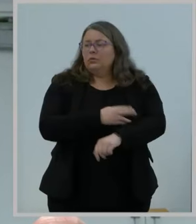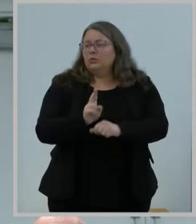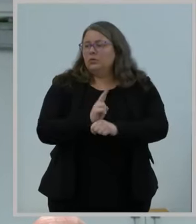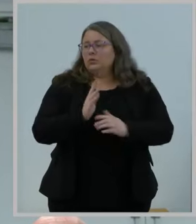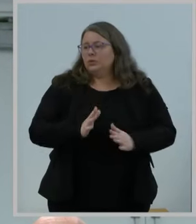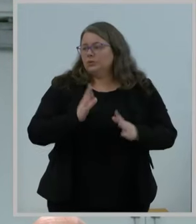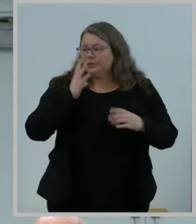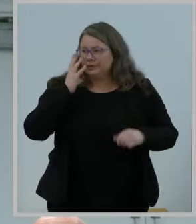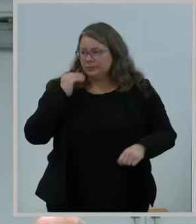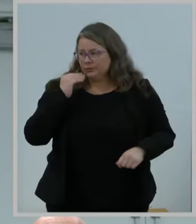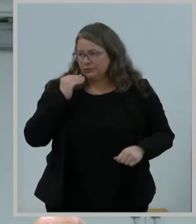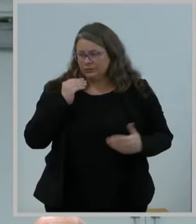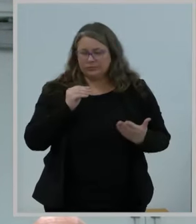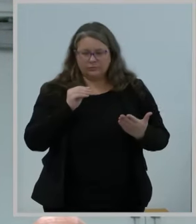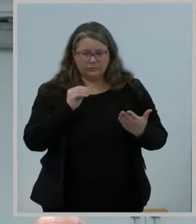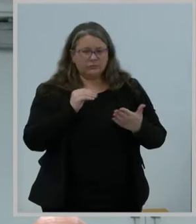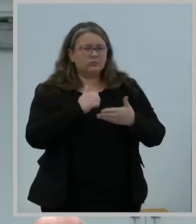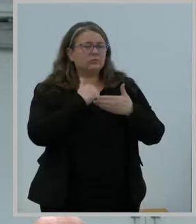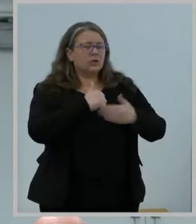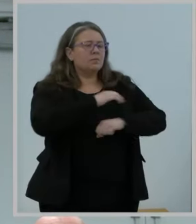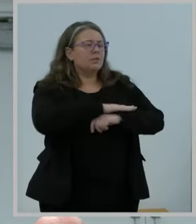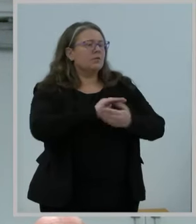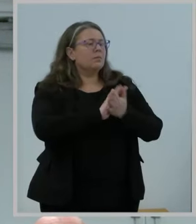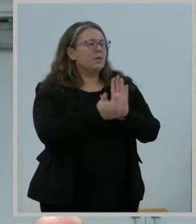to the varied needs of its users.